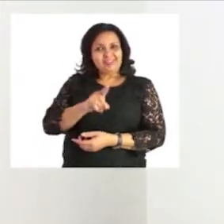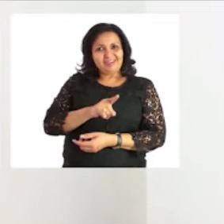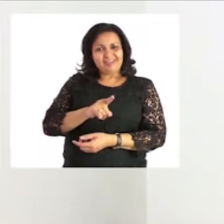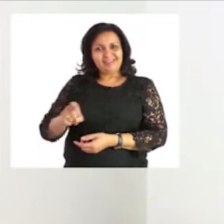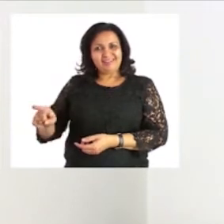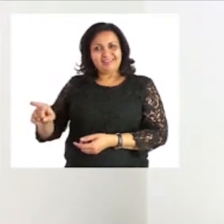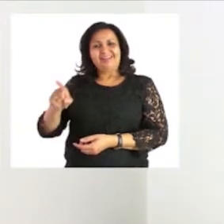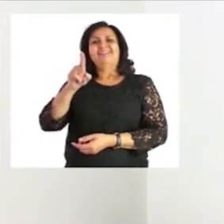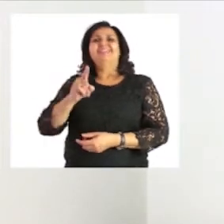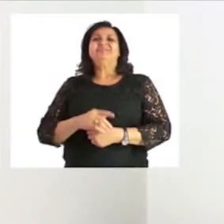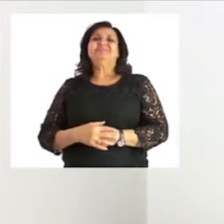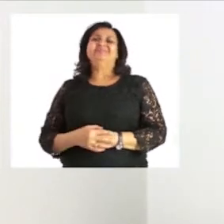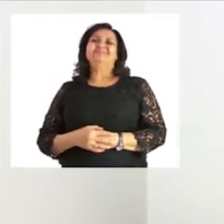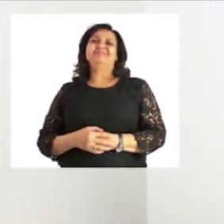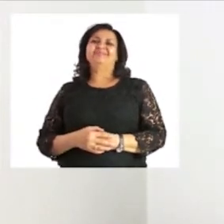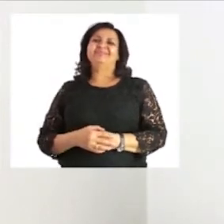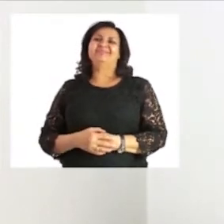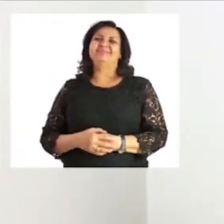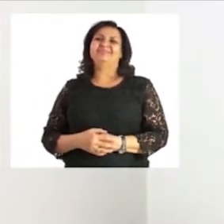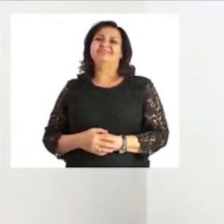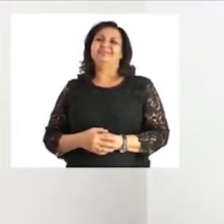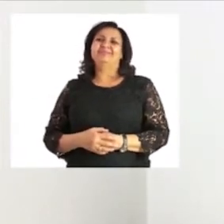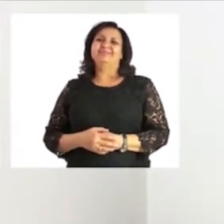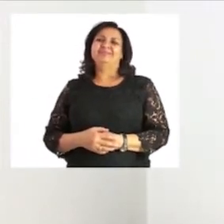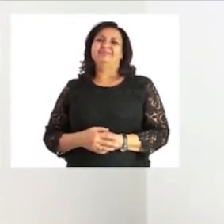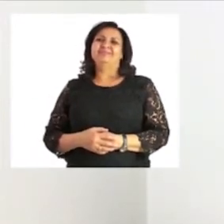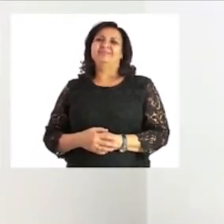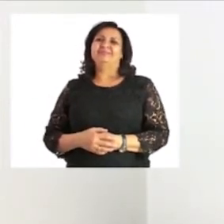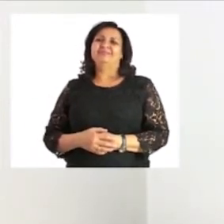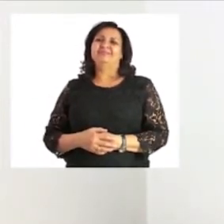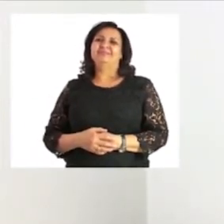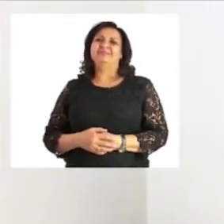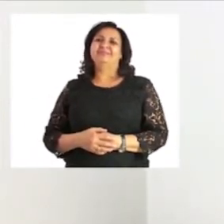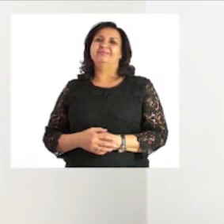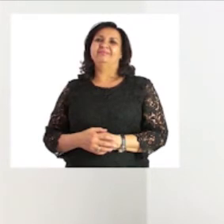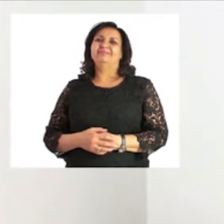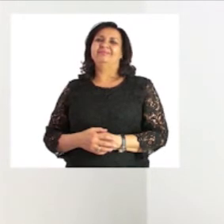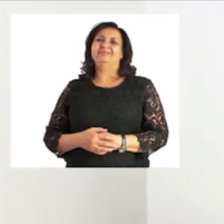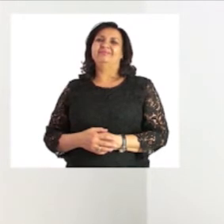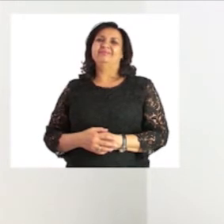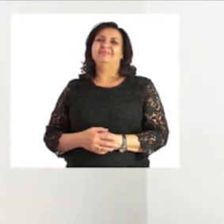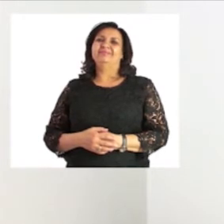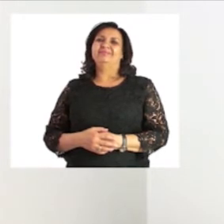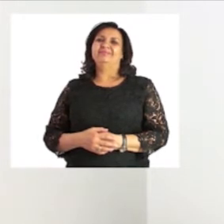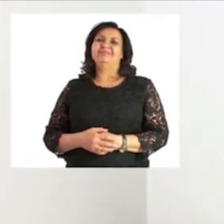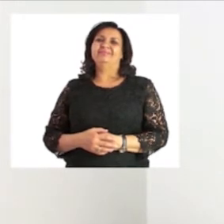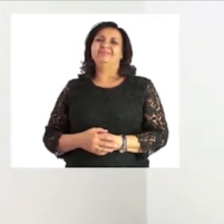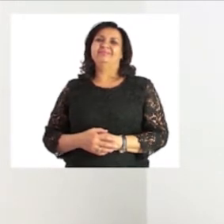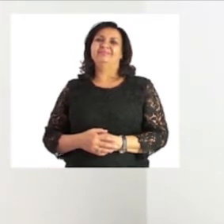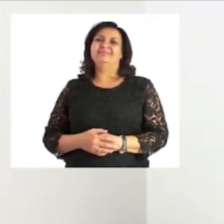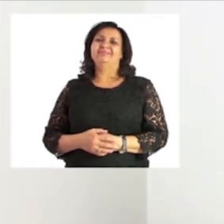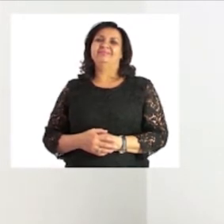of her choice you can choose any color thank you so much for being